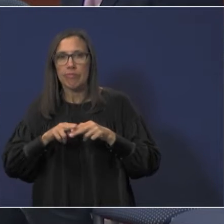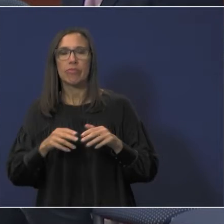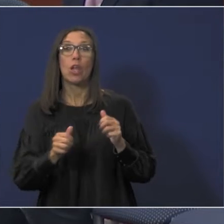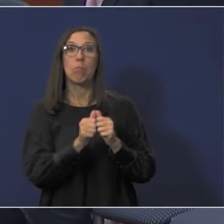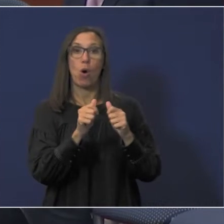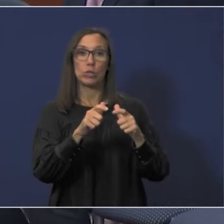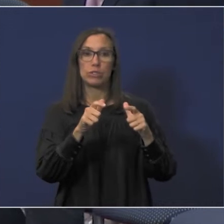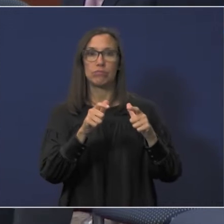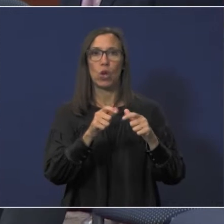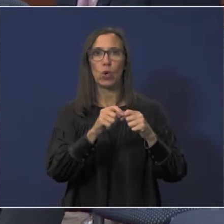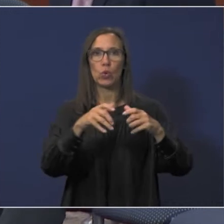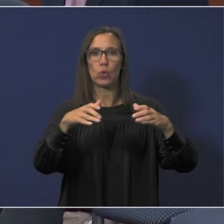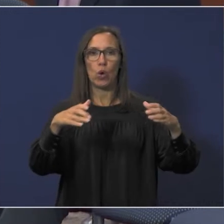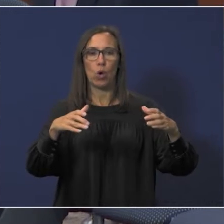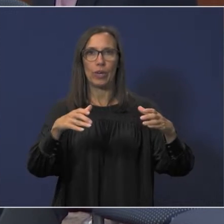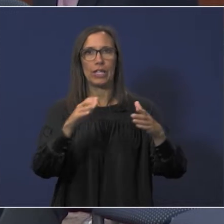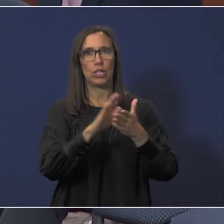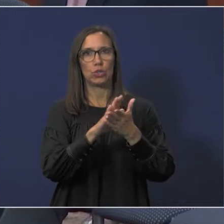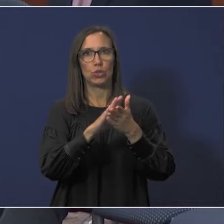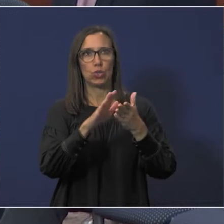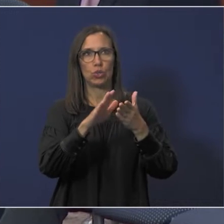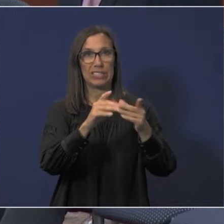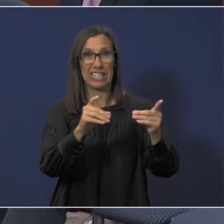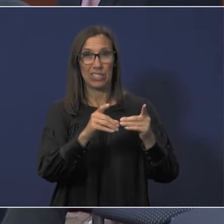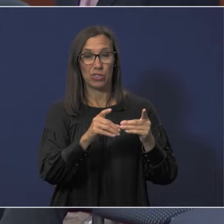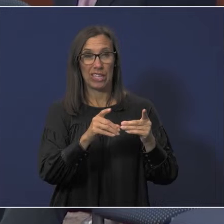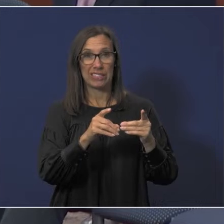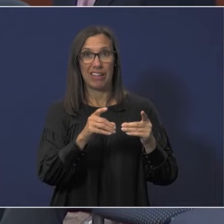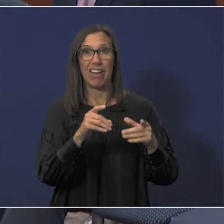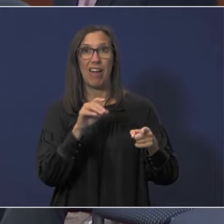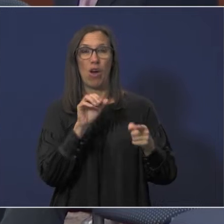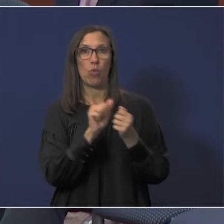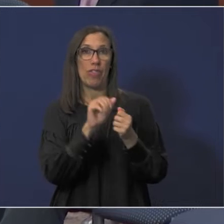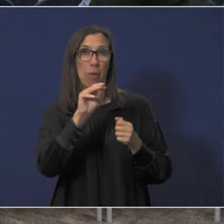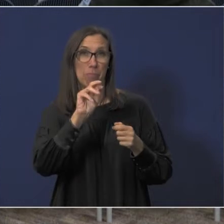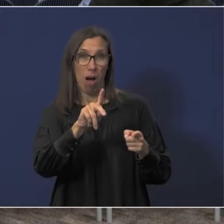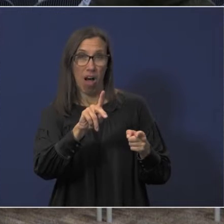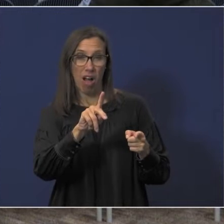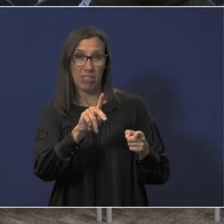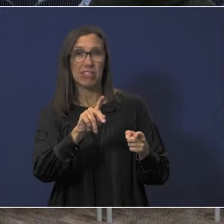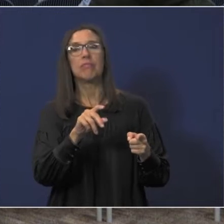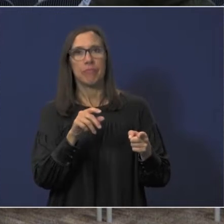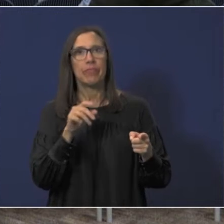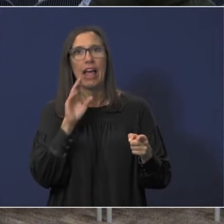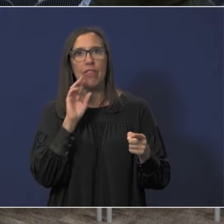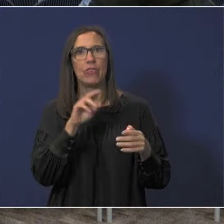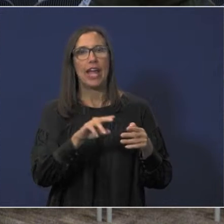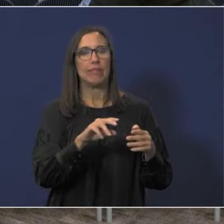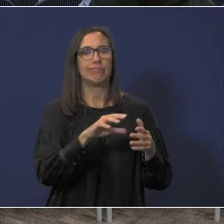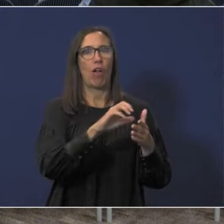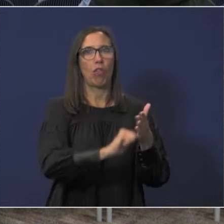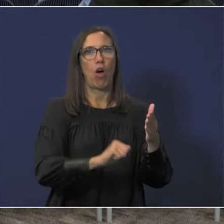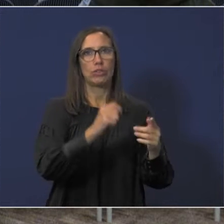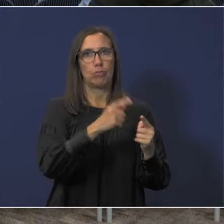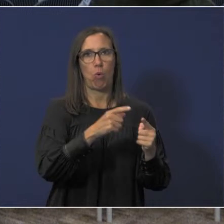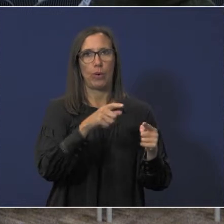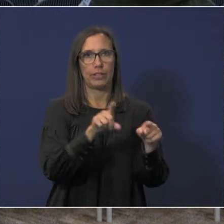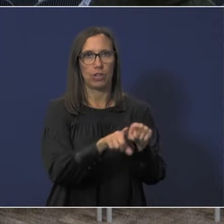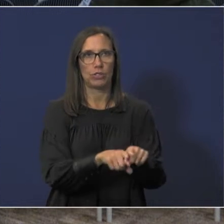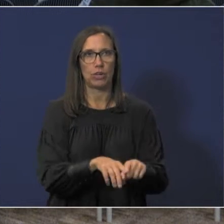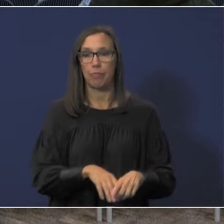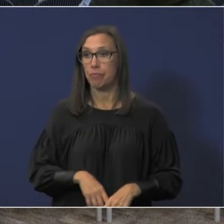who have bond programs did lose points on this indicator. So at the end of the day, did we wind up with